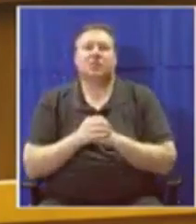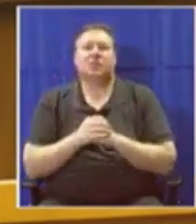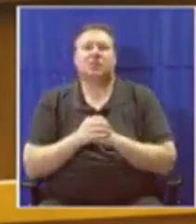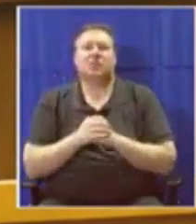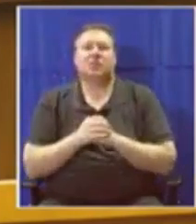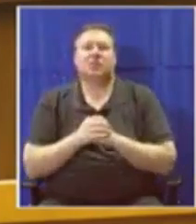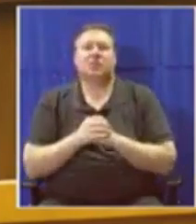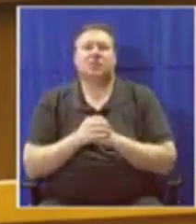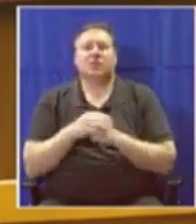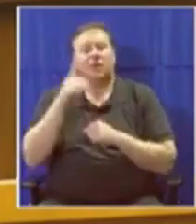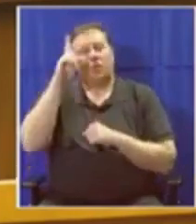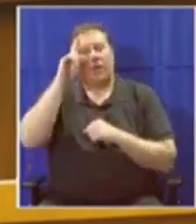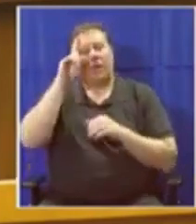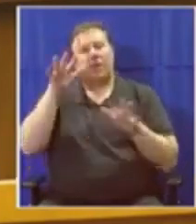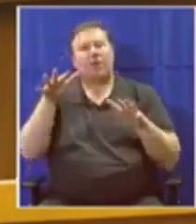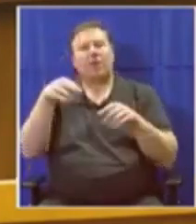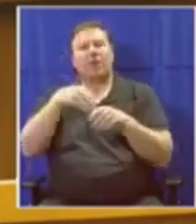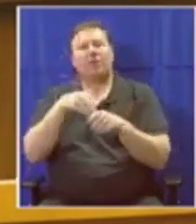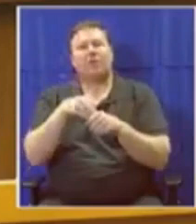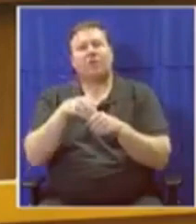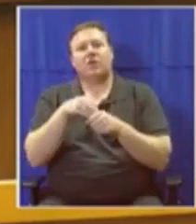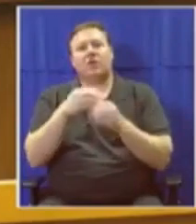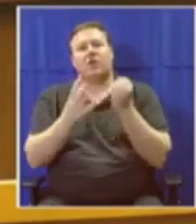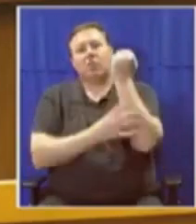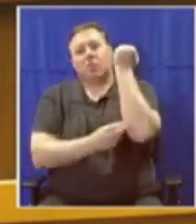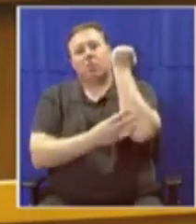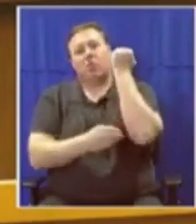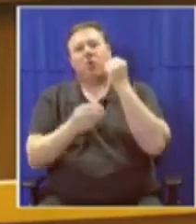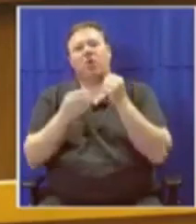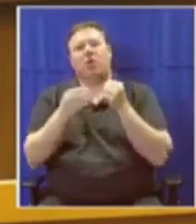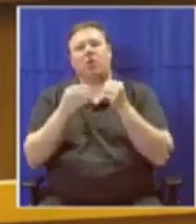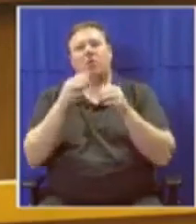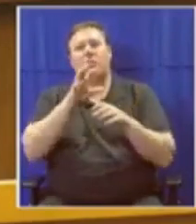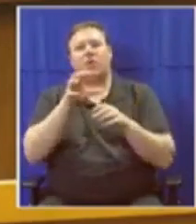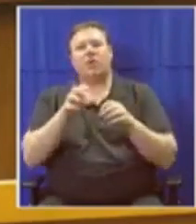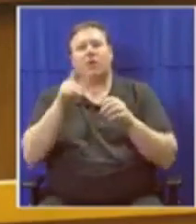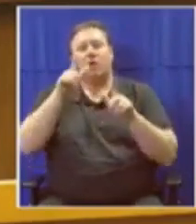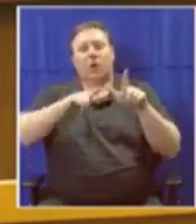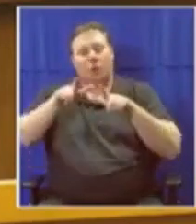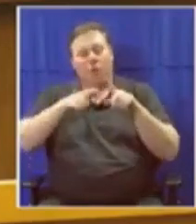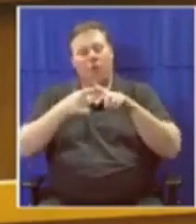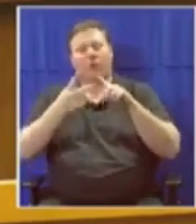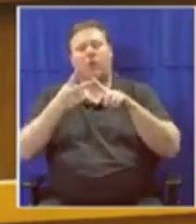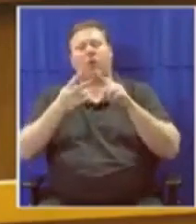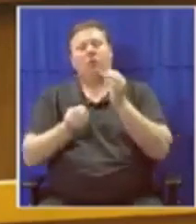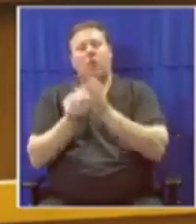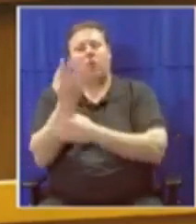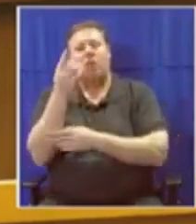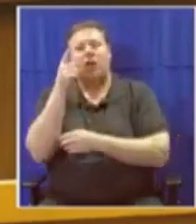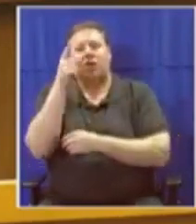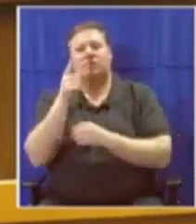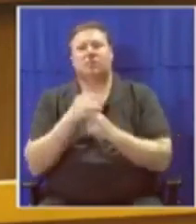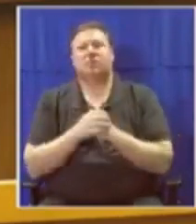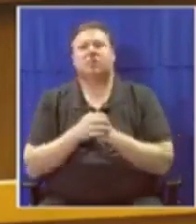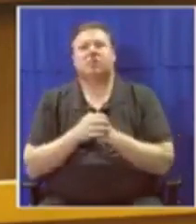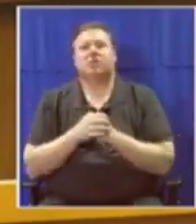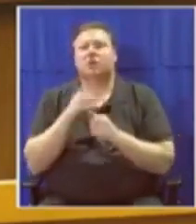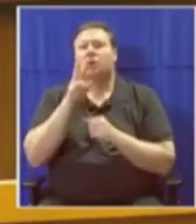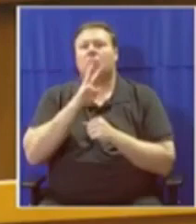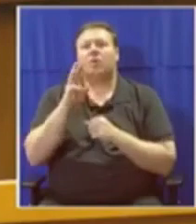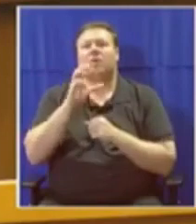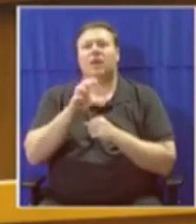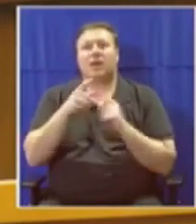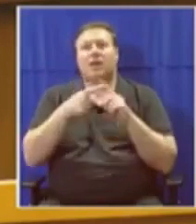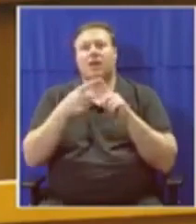Black participants are only found in the poorest provinces, which are Limpopo and Mpumalang. Western Cape,